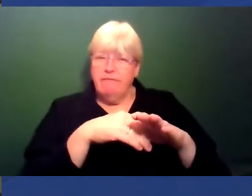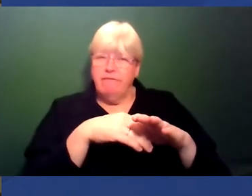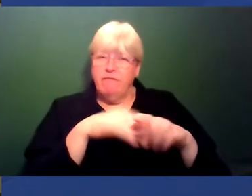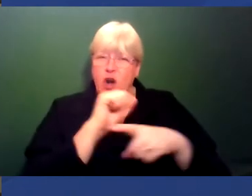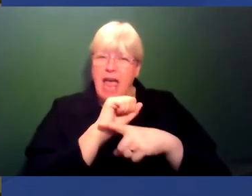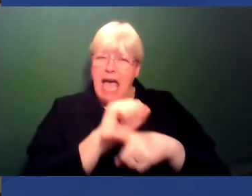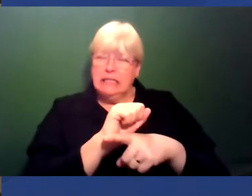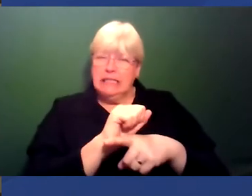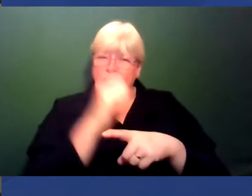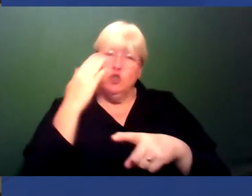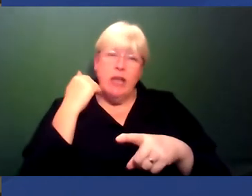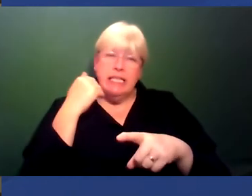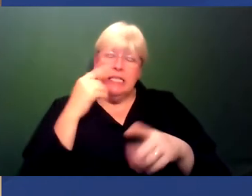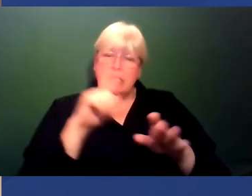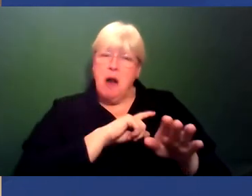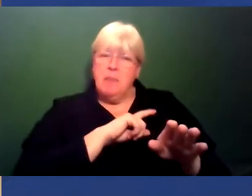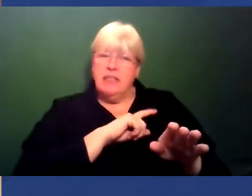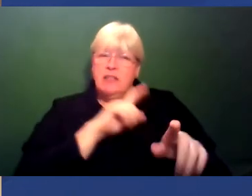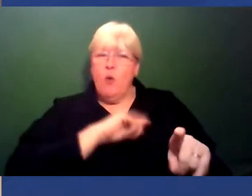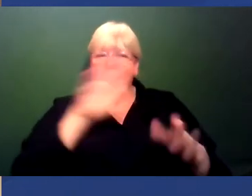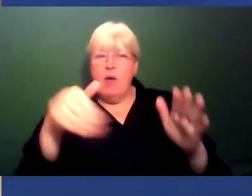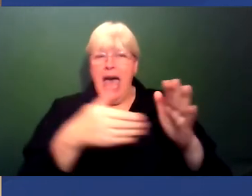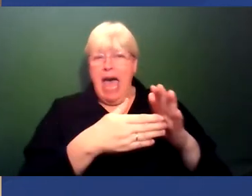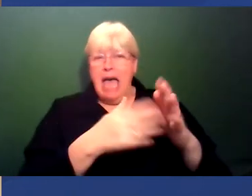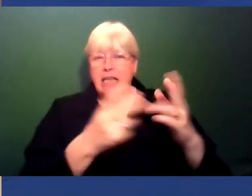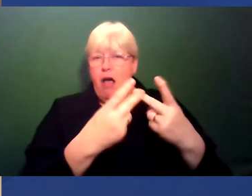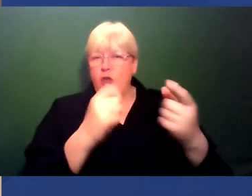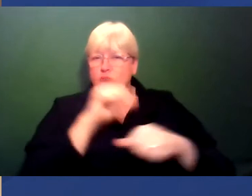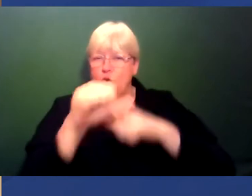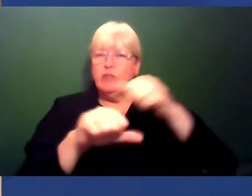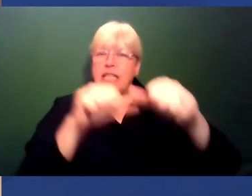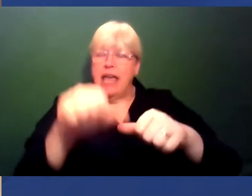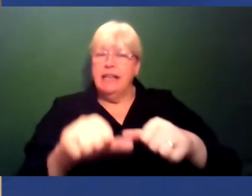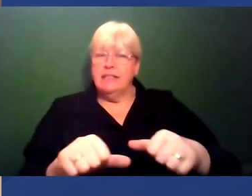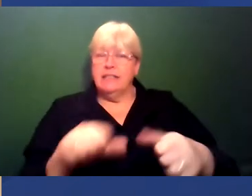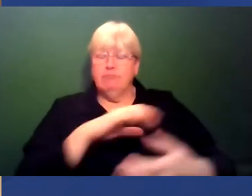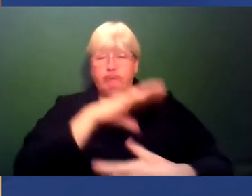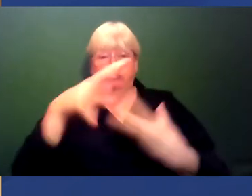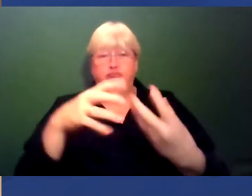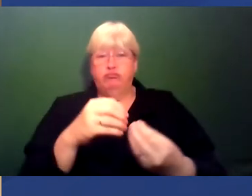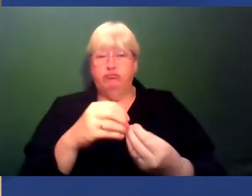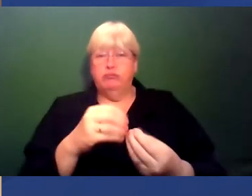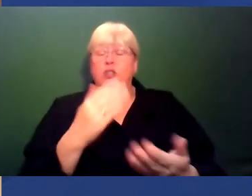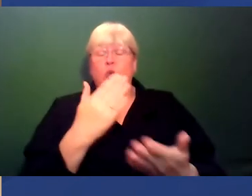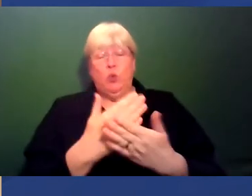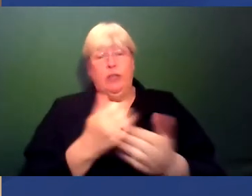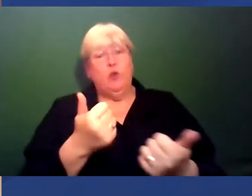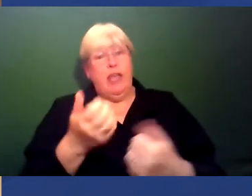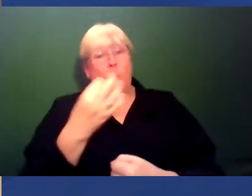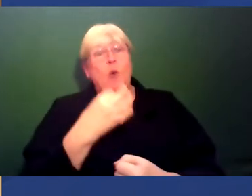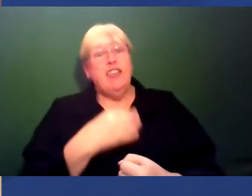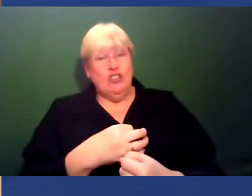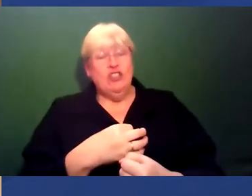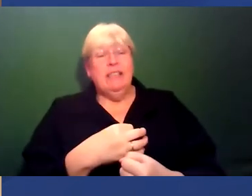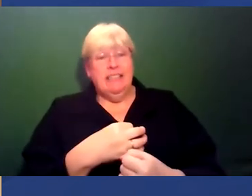other processes? Oh, that's a great question. And it's a very complicated one. And it's very, very topical, given that